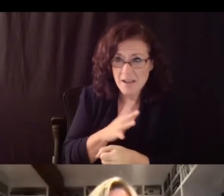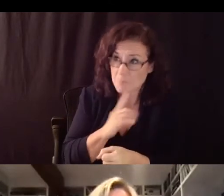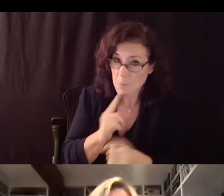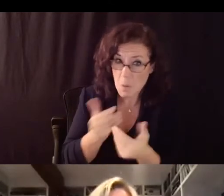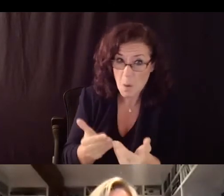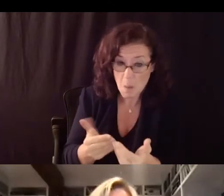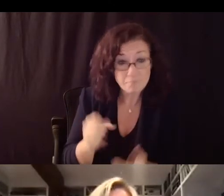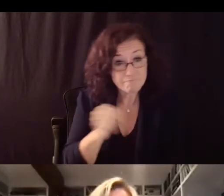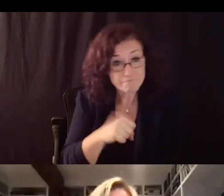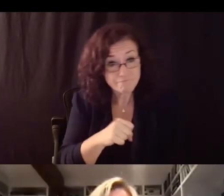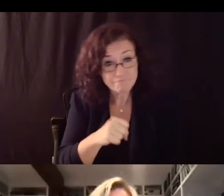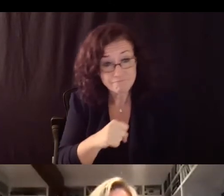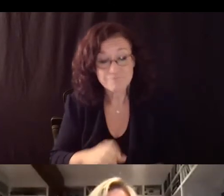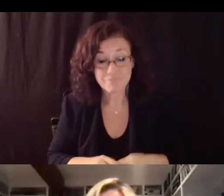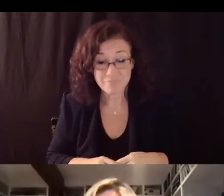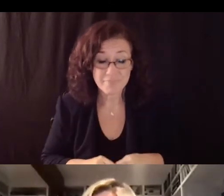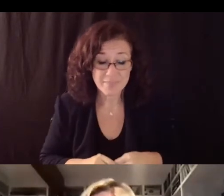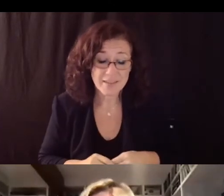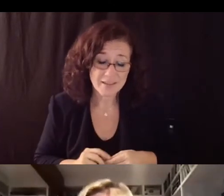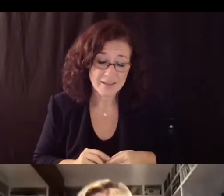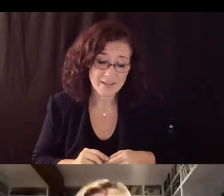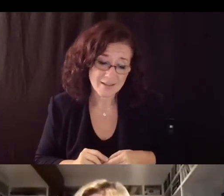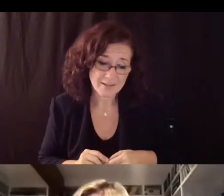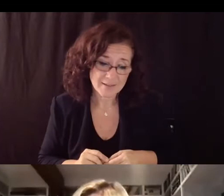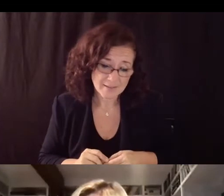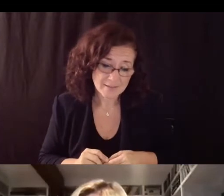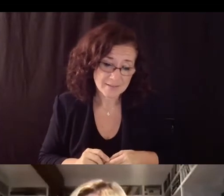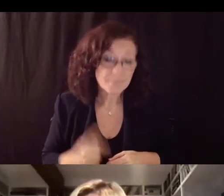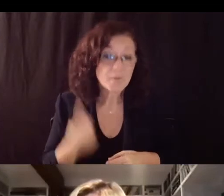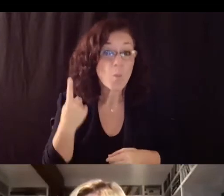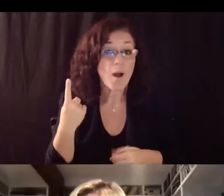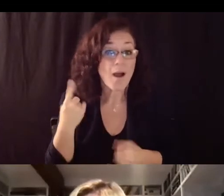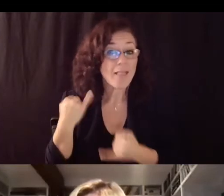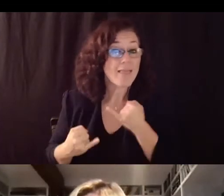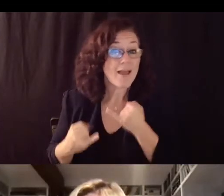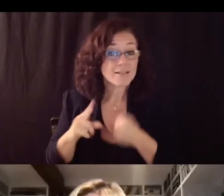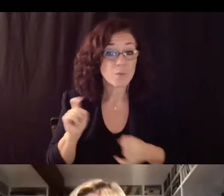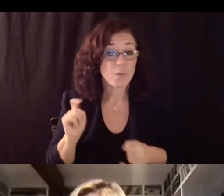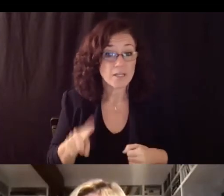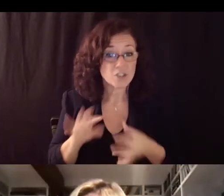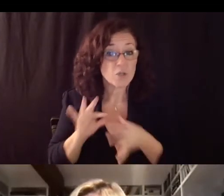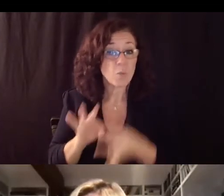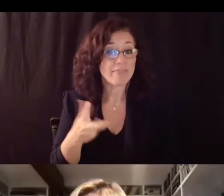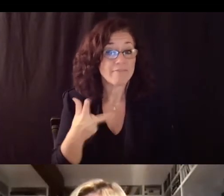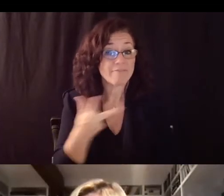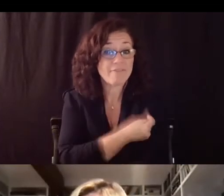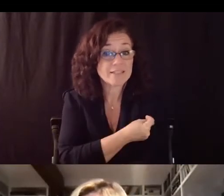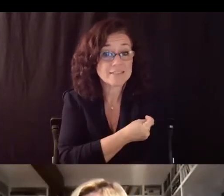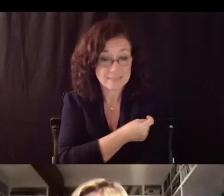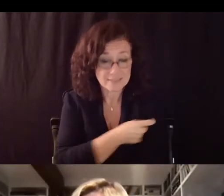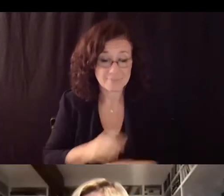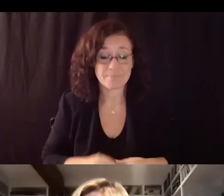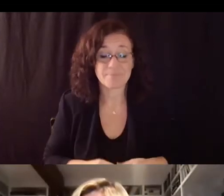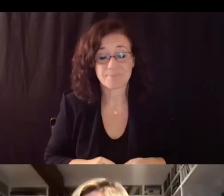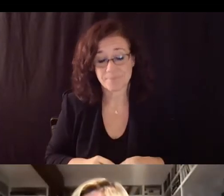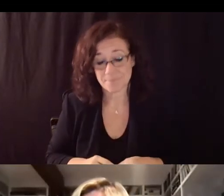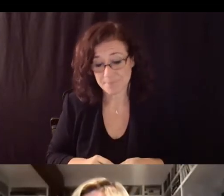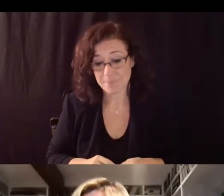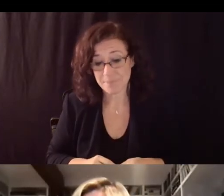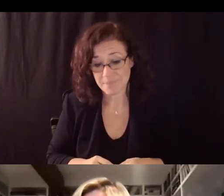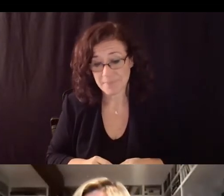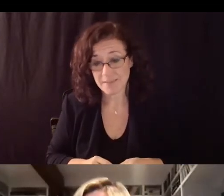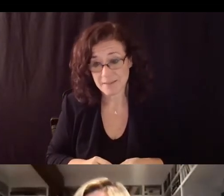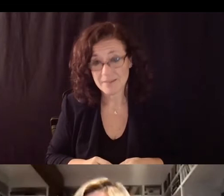uh one one last question i had with regards to you know the vaccination so we we were saying that kids are not